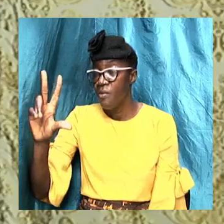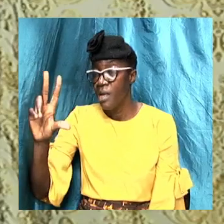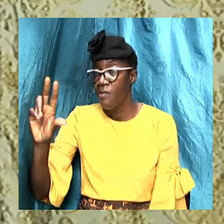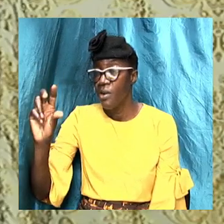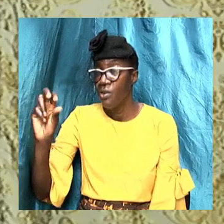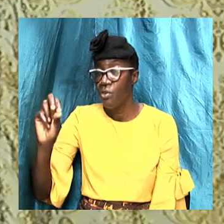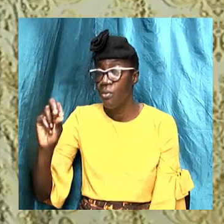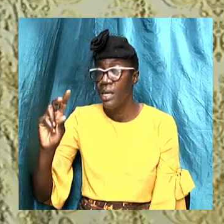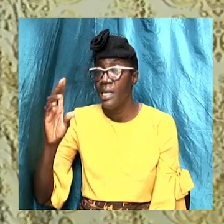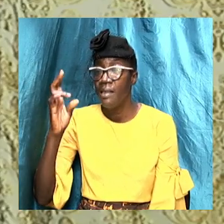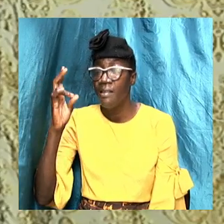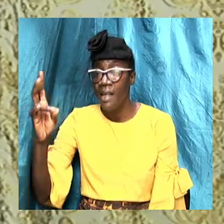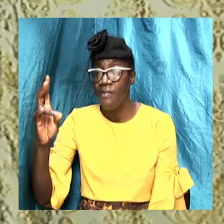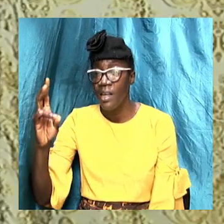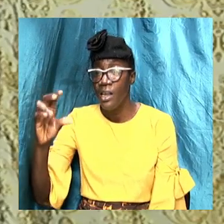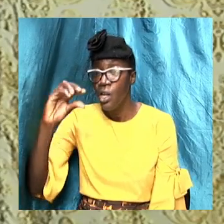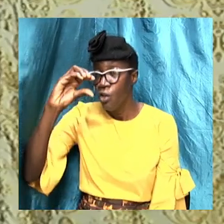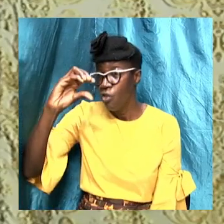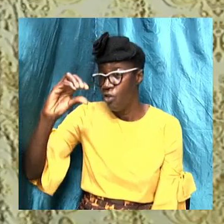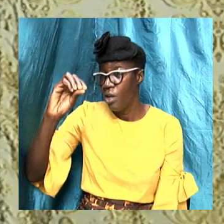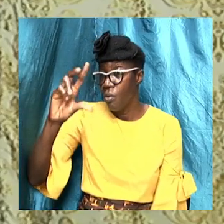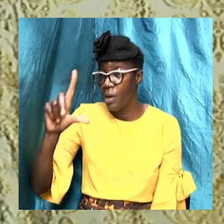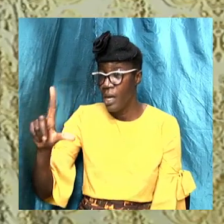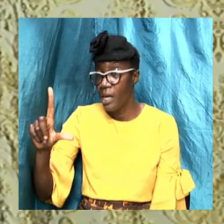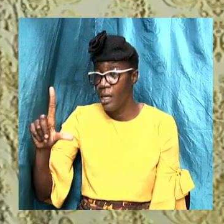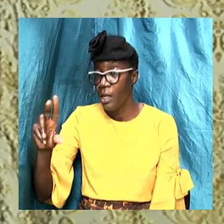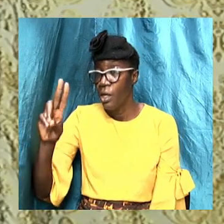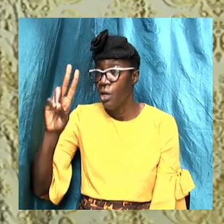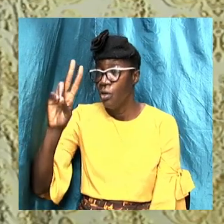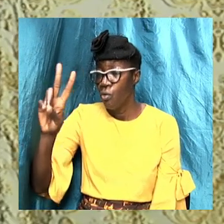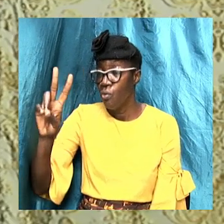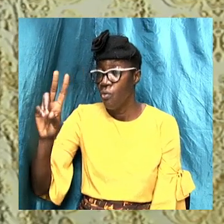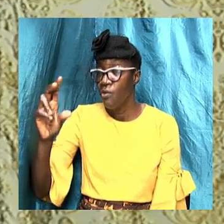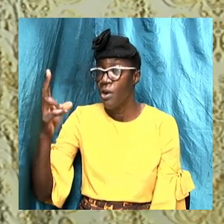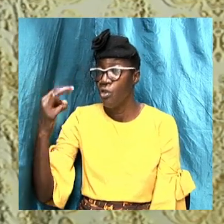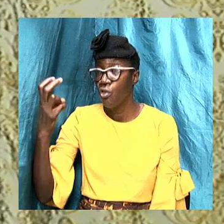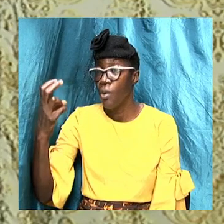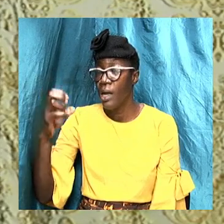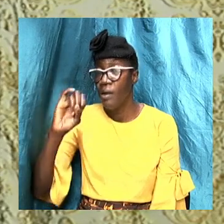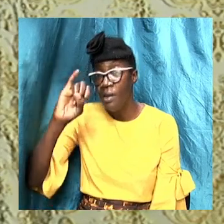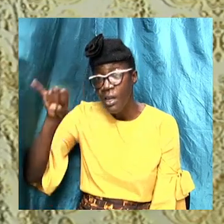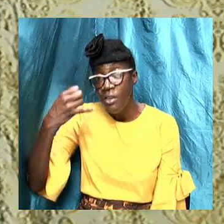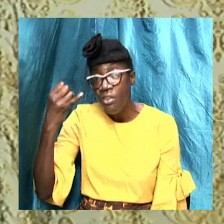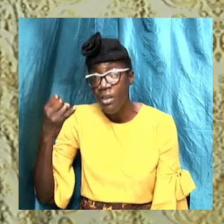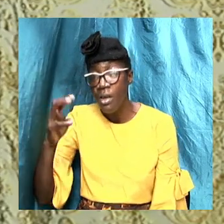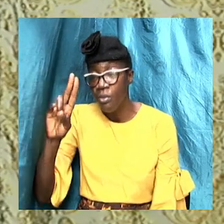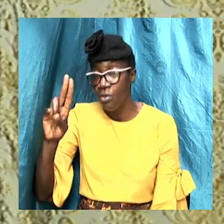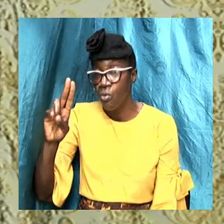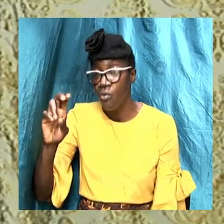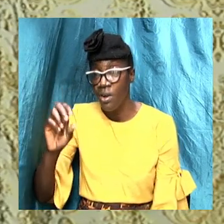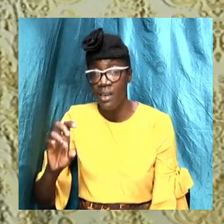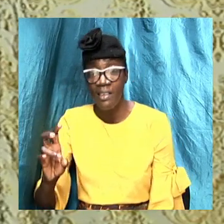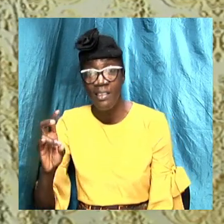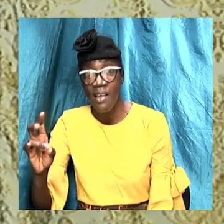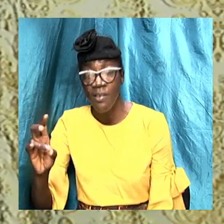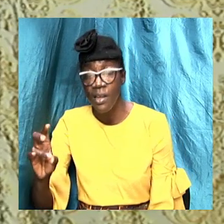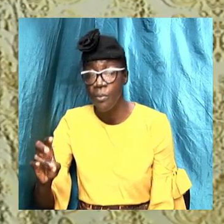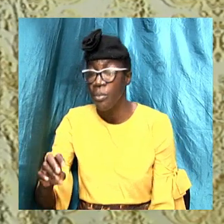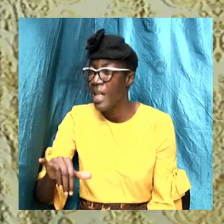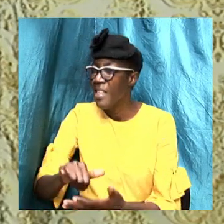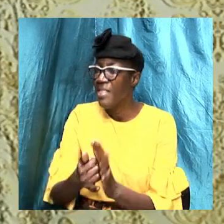2 verse 12 and James 2 verse 7 these scriptures mention about baptism